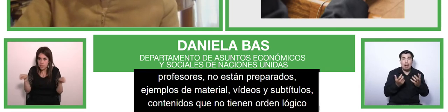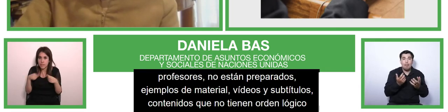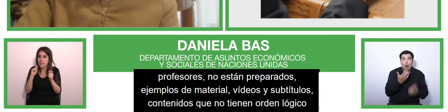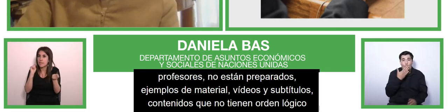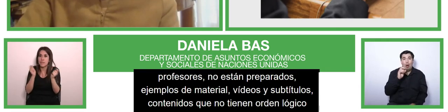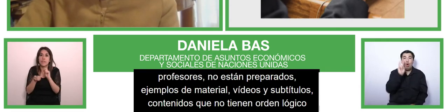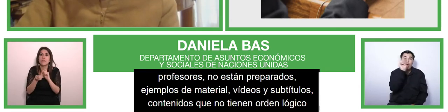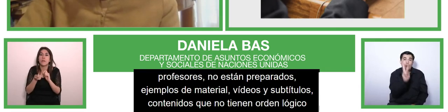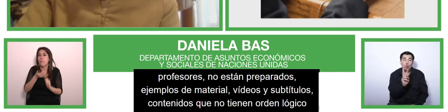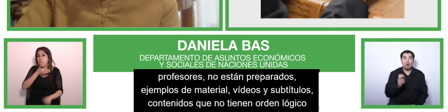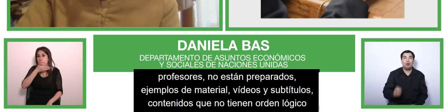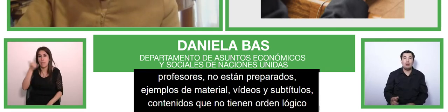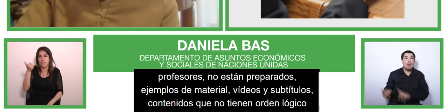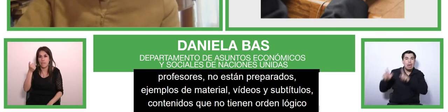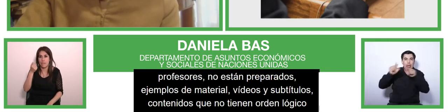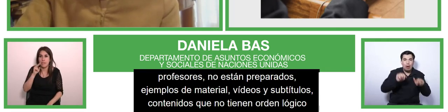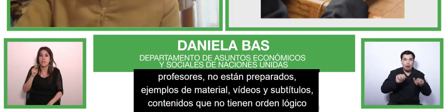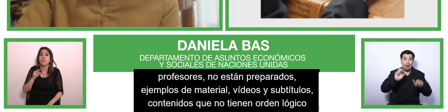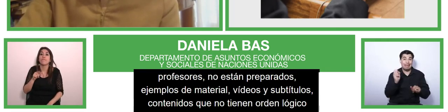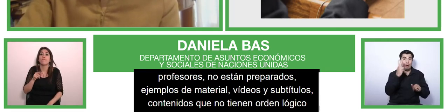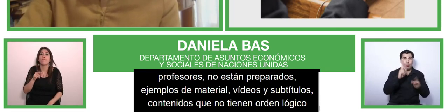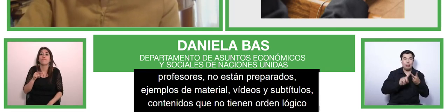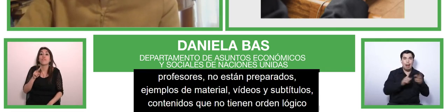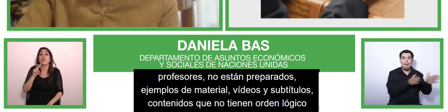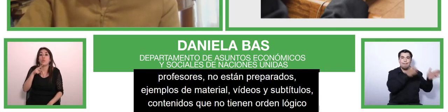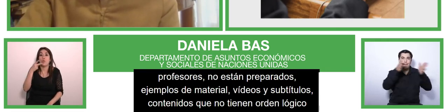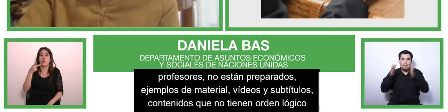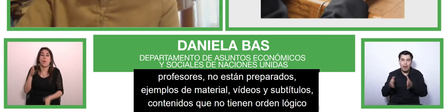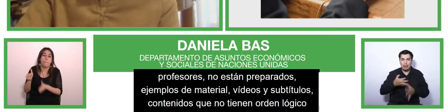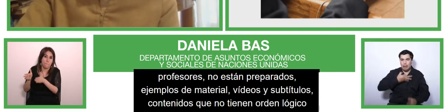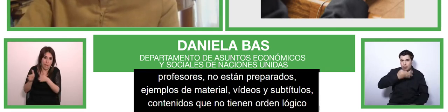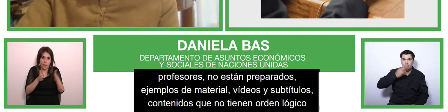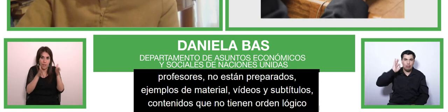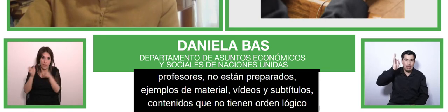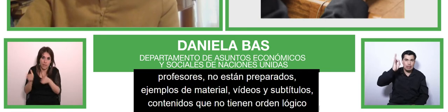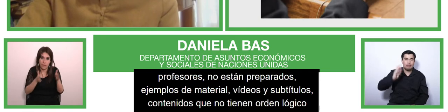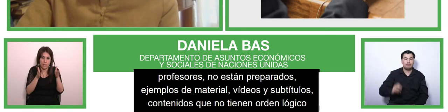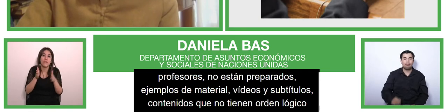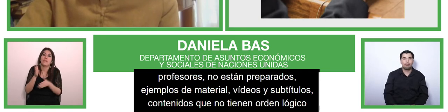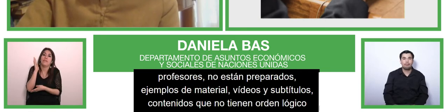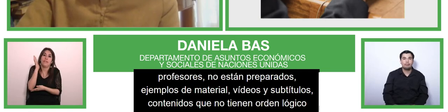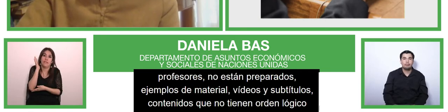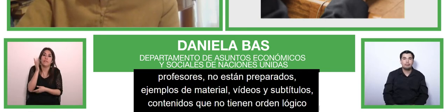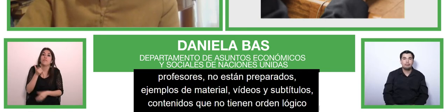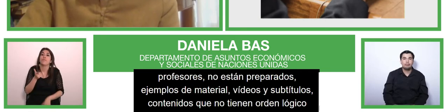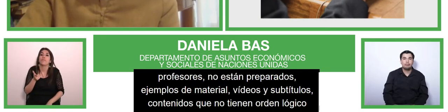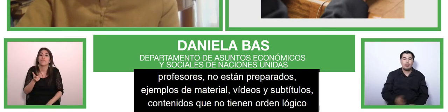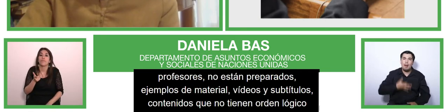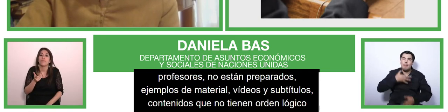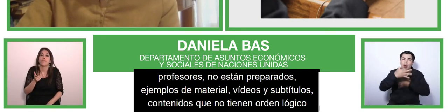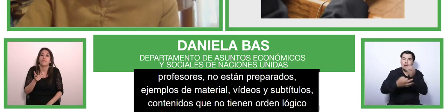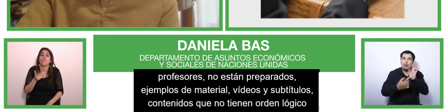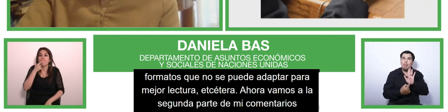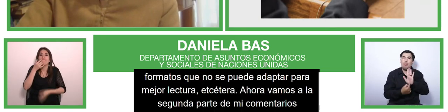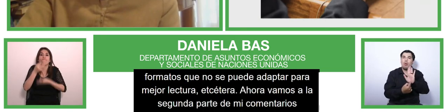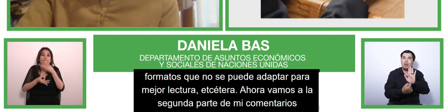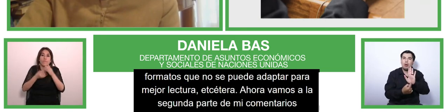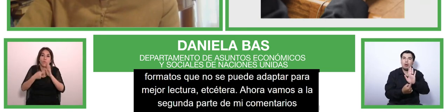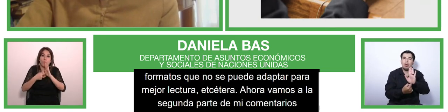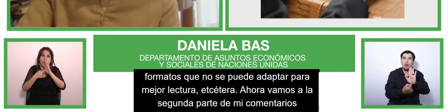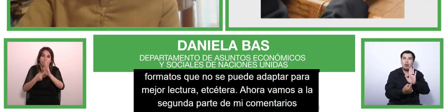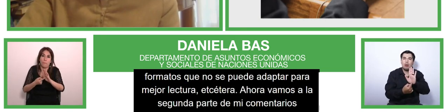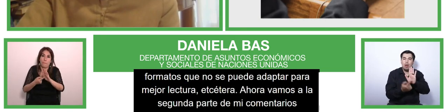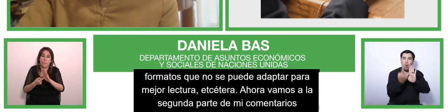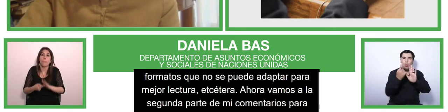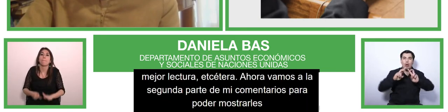this uh remark these remarks uh to share with you a case study for inclusive practices in schools